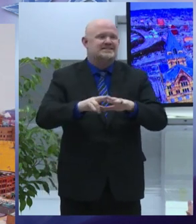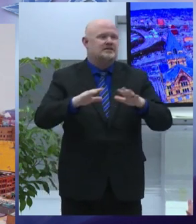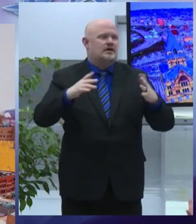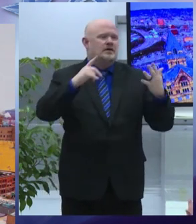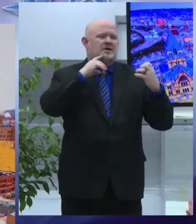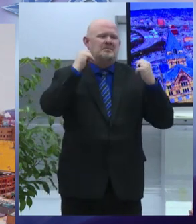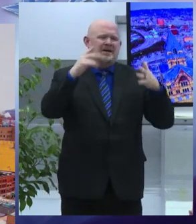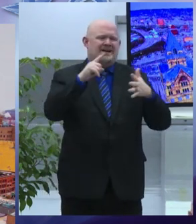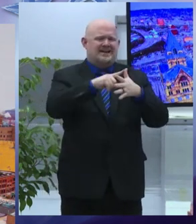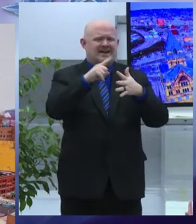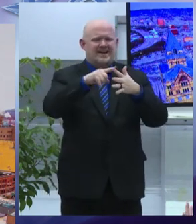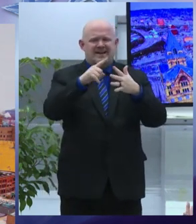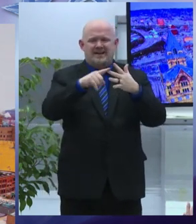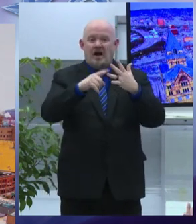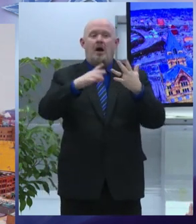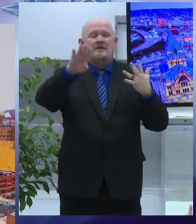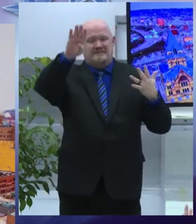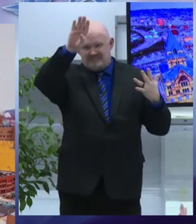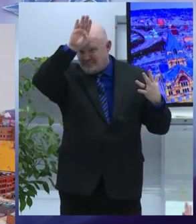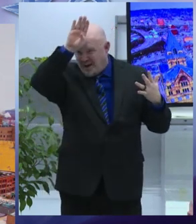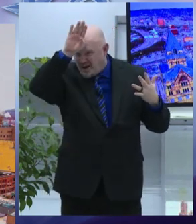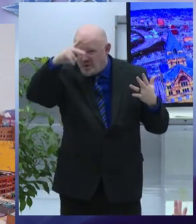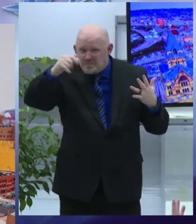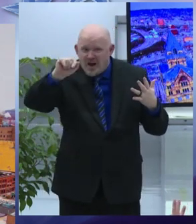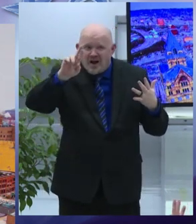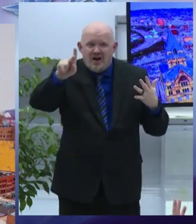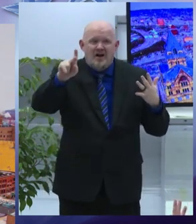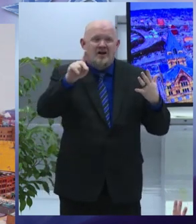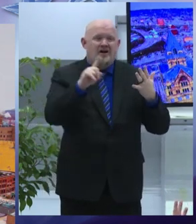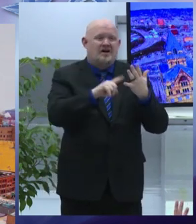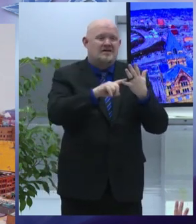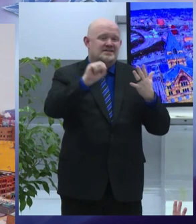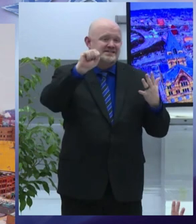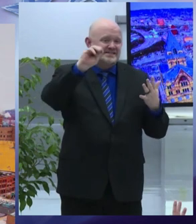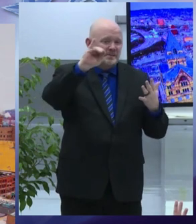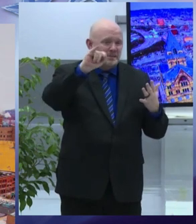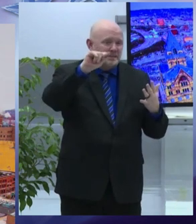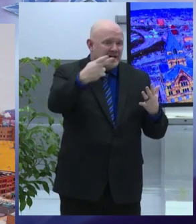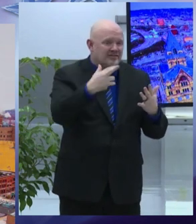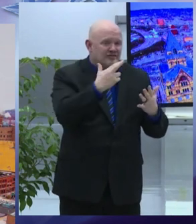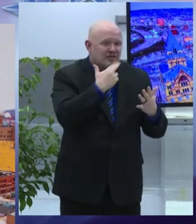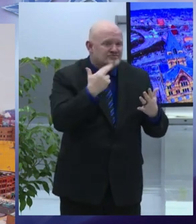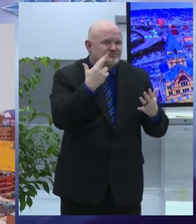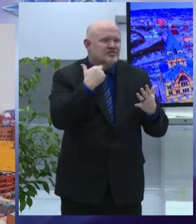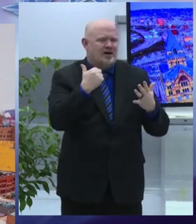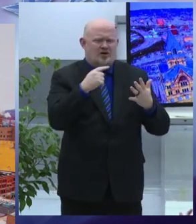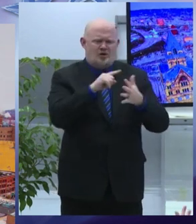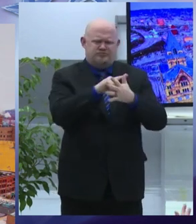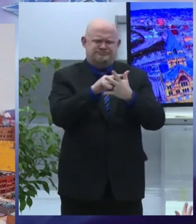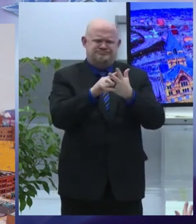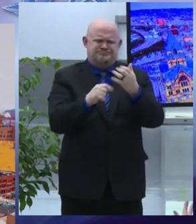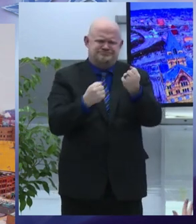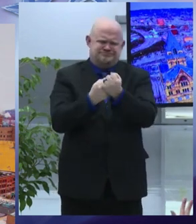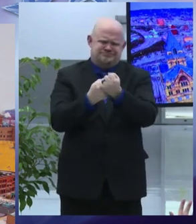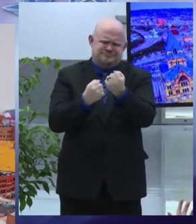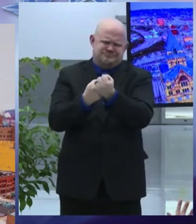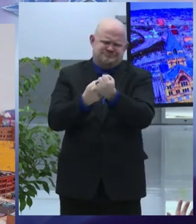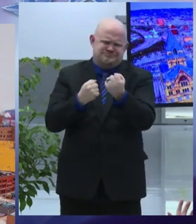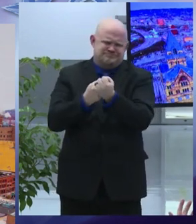smith restaurant supply and the city's actions to put the historic city hall commons flatiron building back on the tax rolls